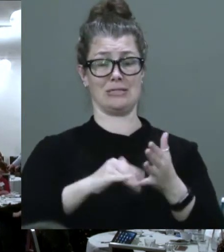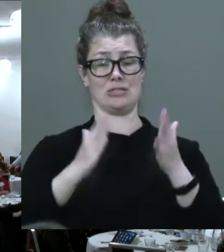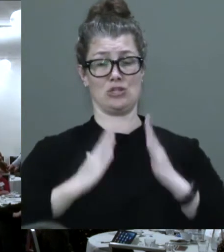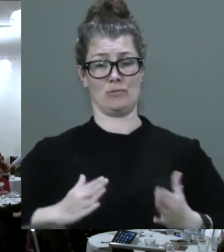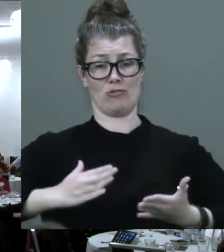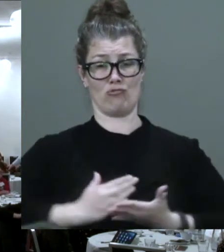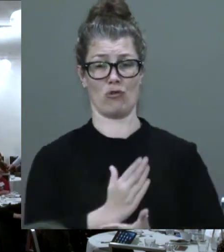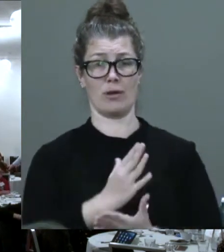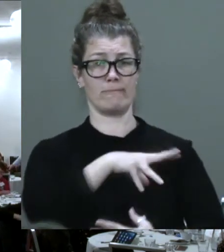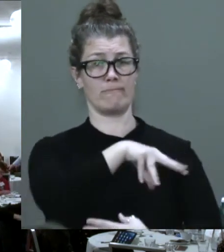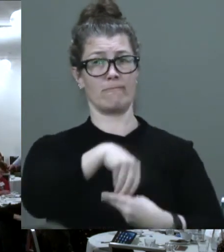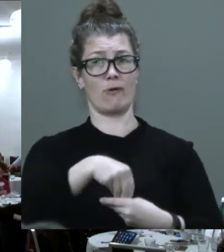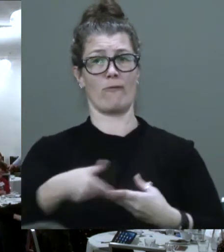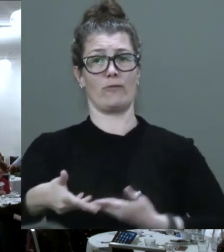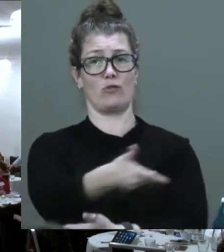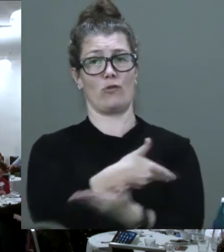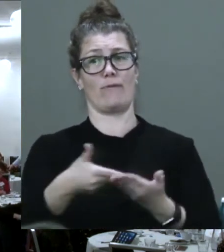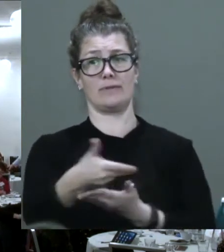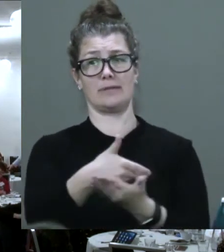the conversation today.